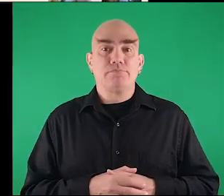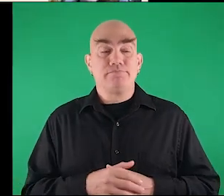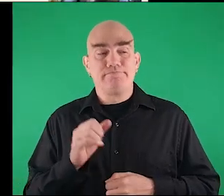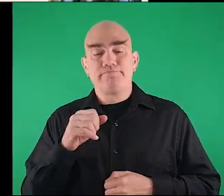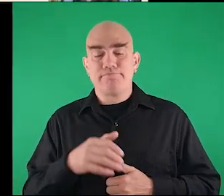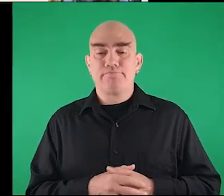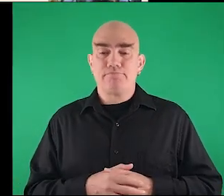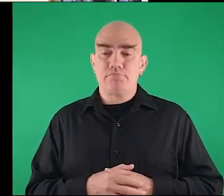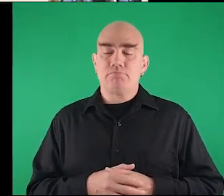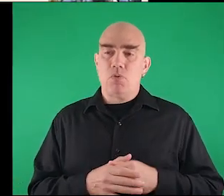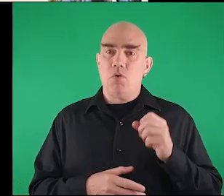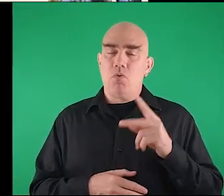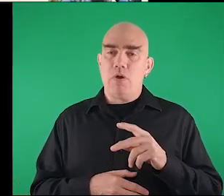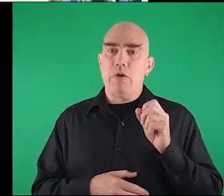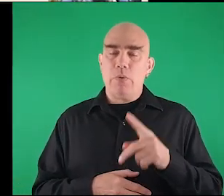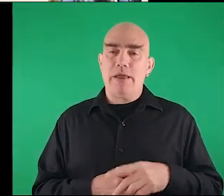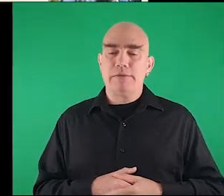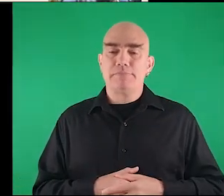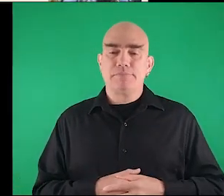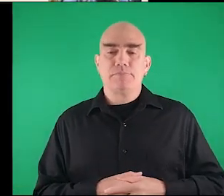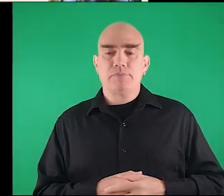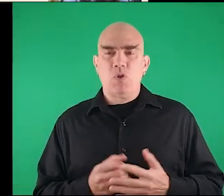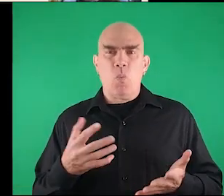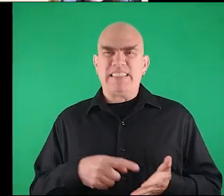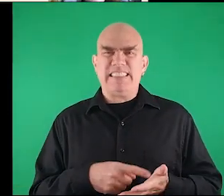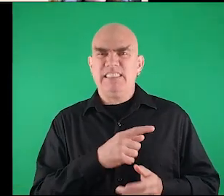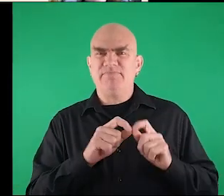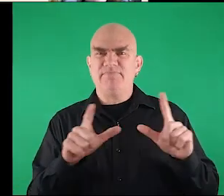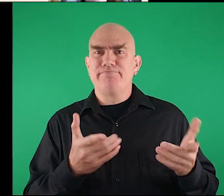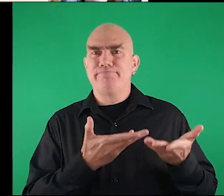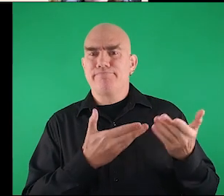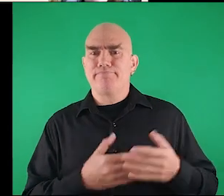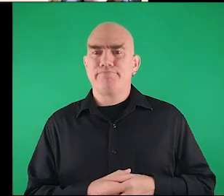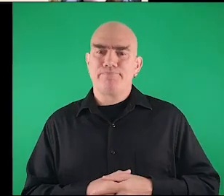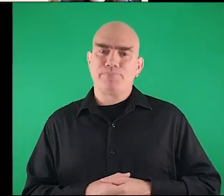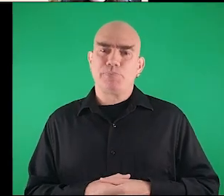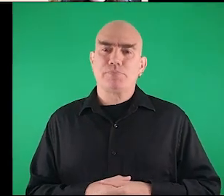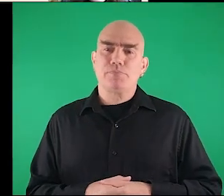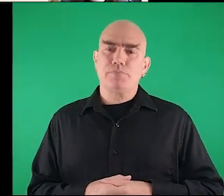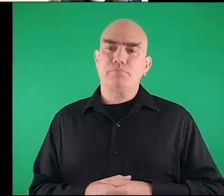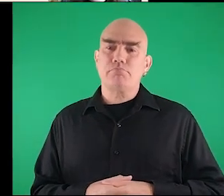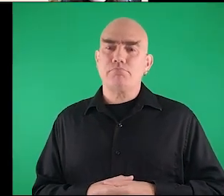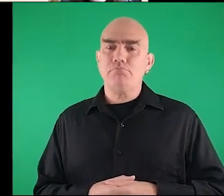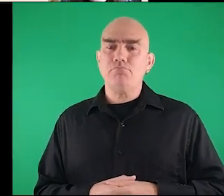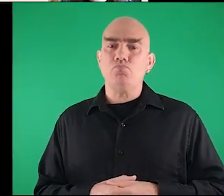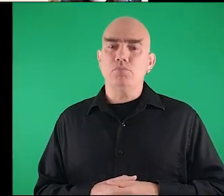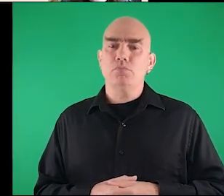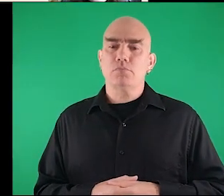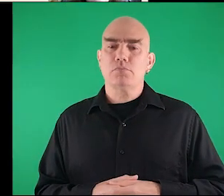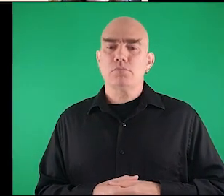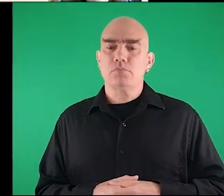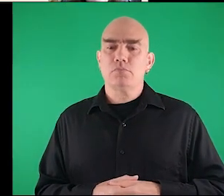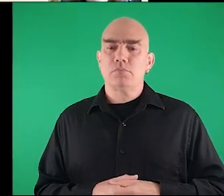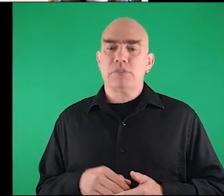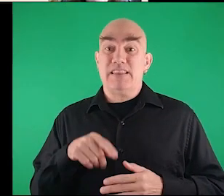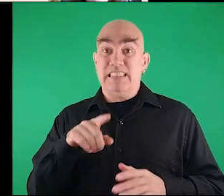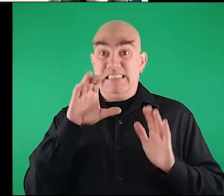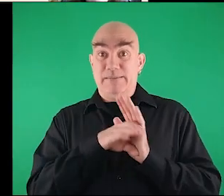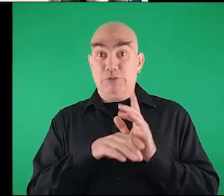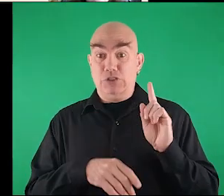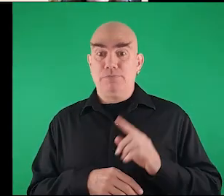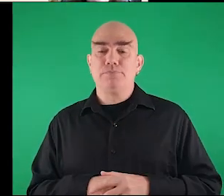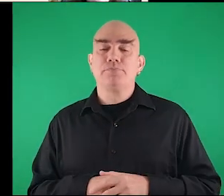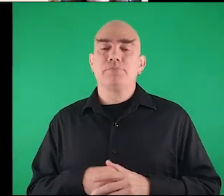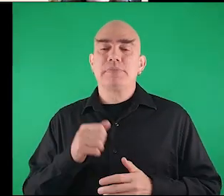okay okay and how about this here in